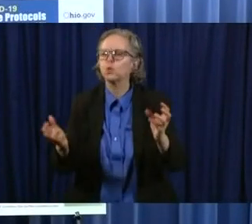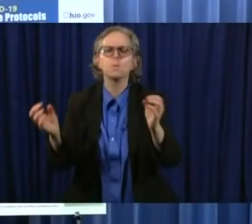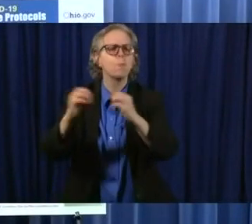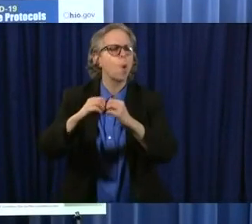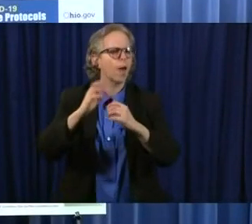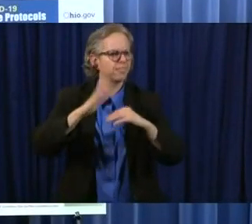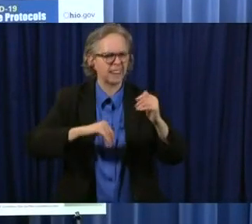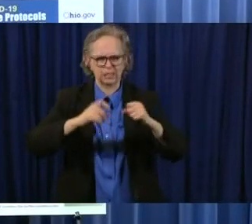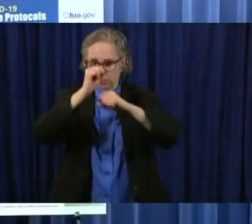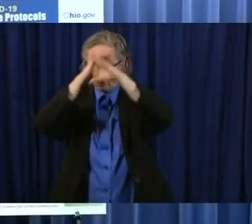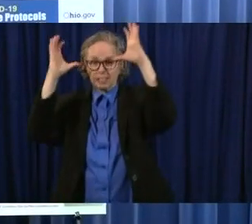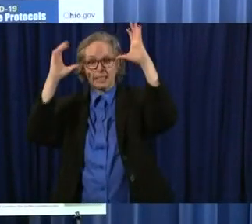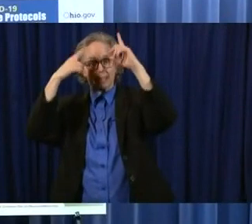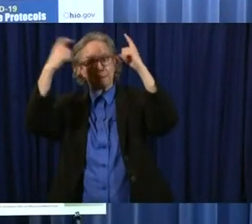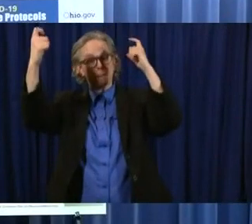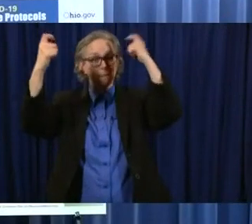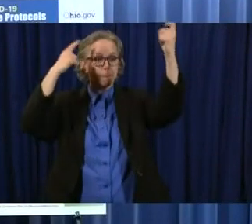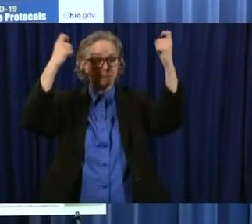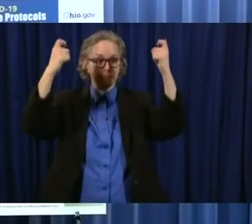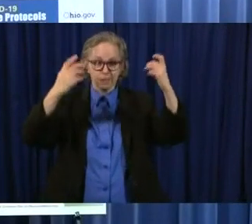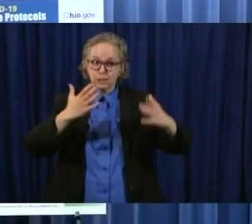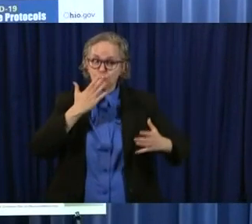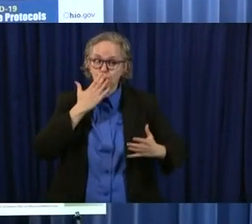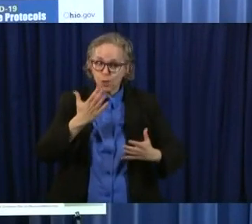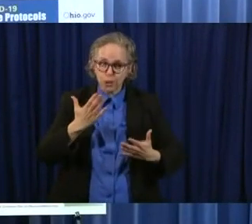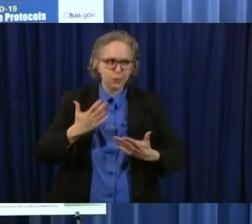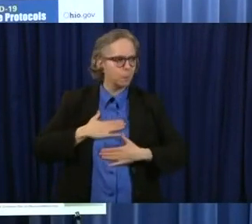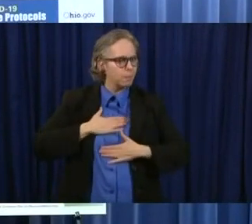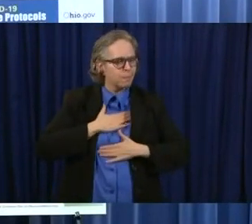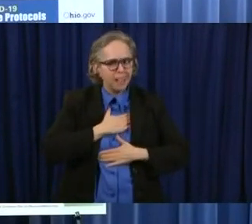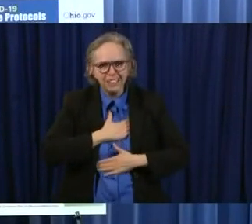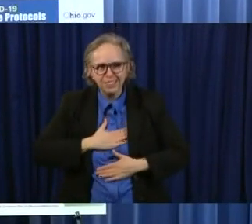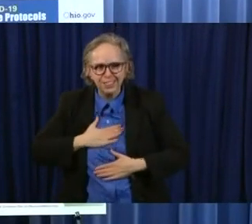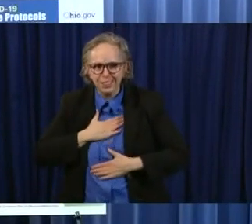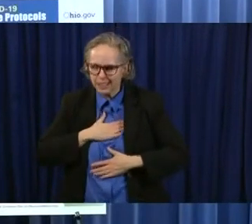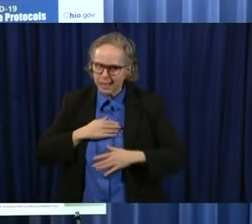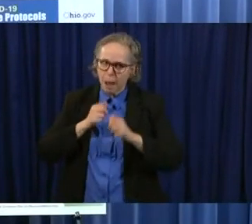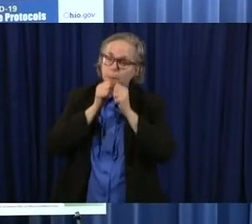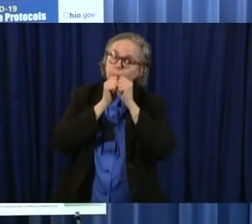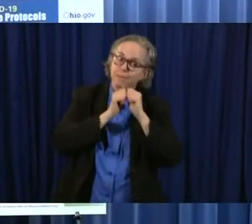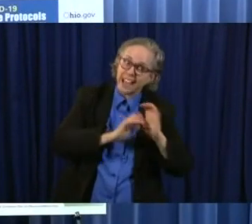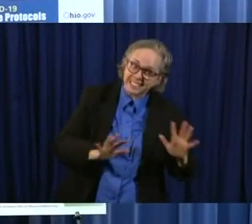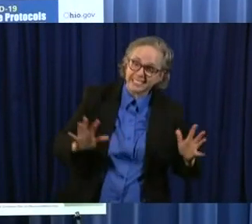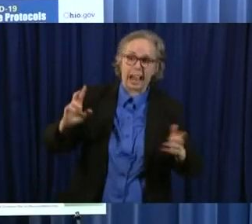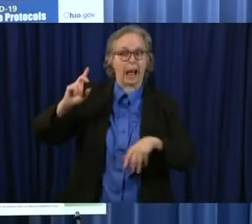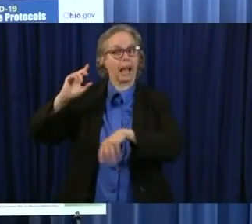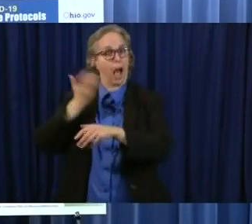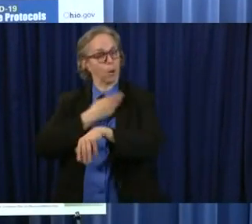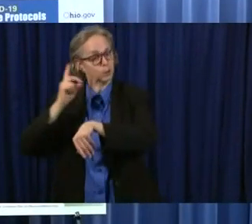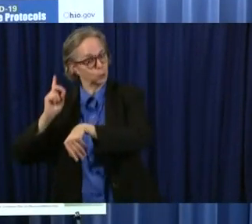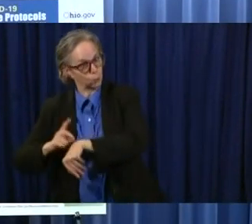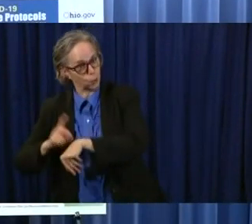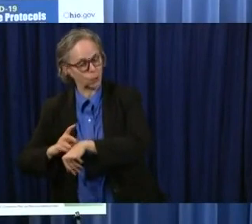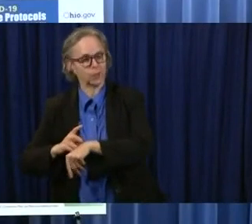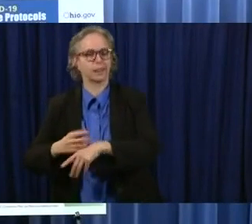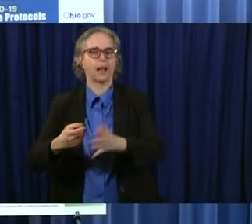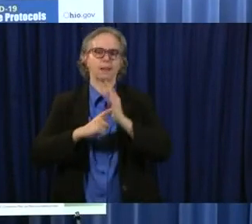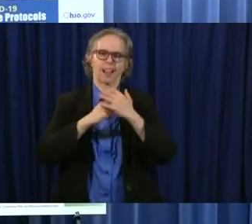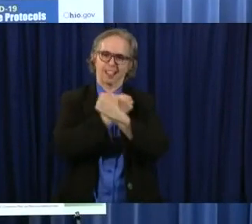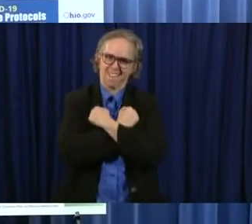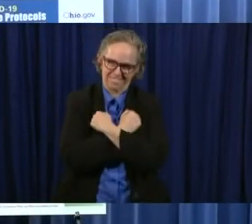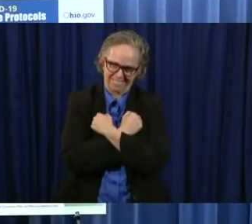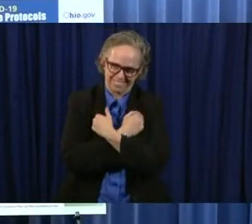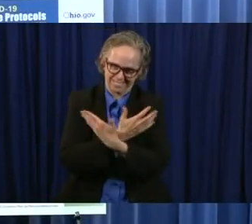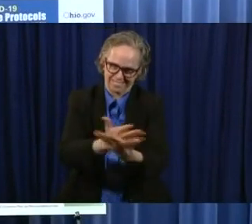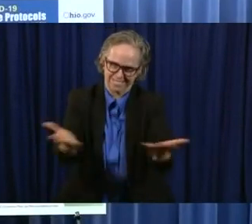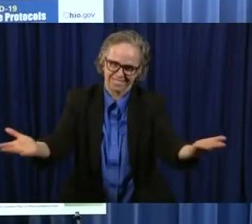as a pleasure a joy beyond measure a blessing of duty and love end of quote uh ohioans have